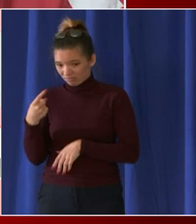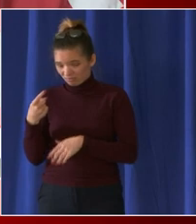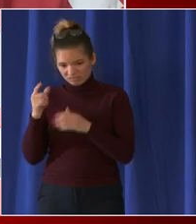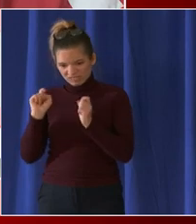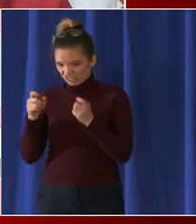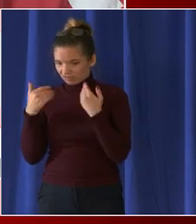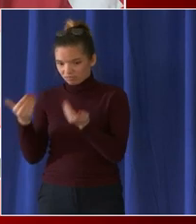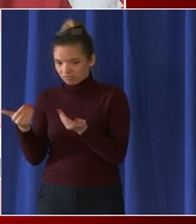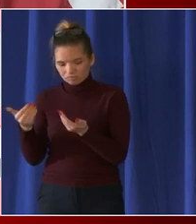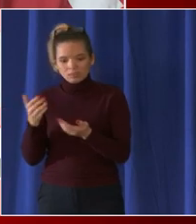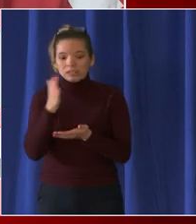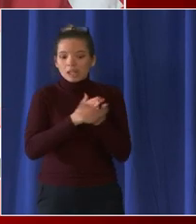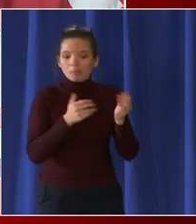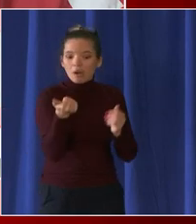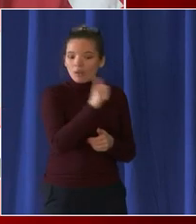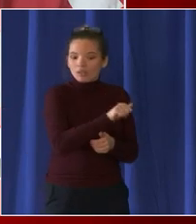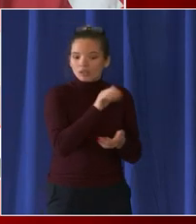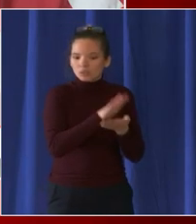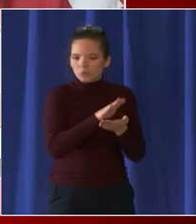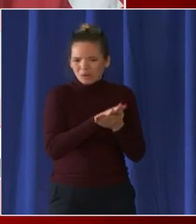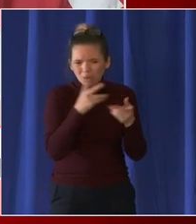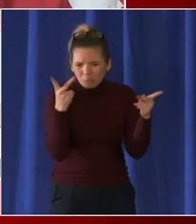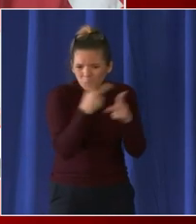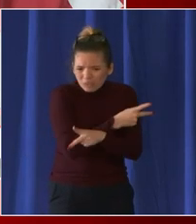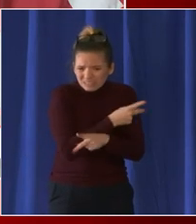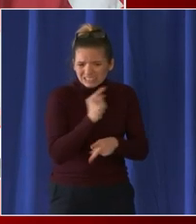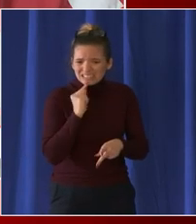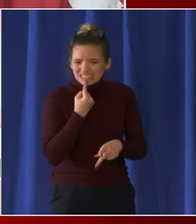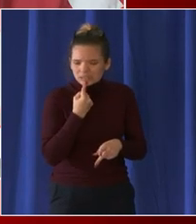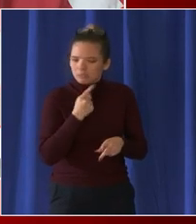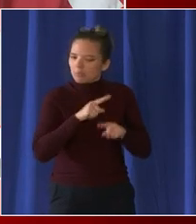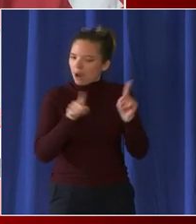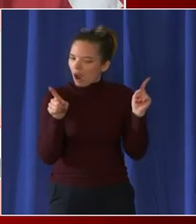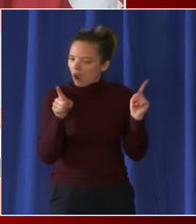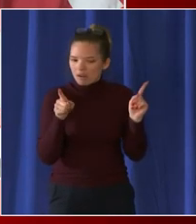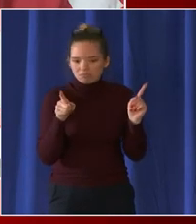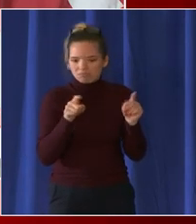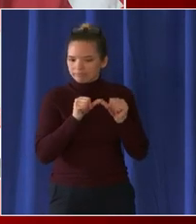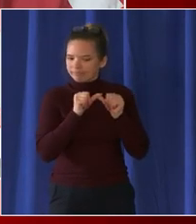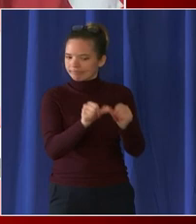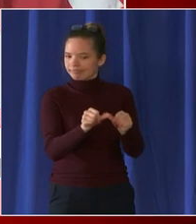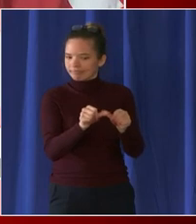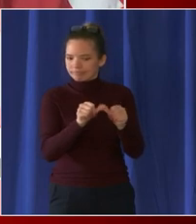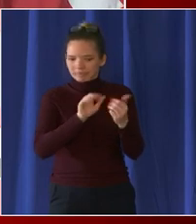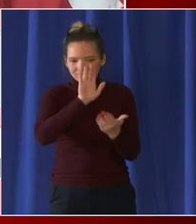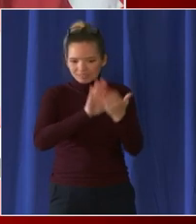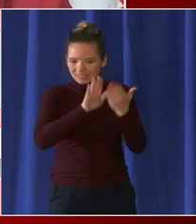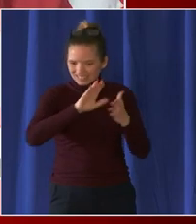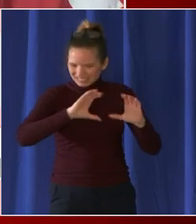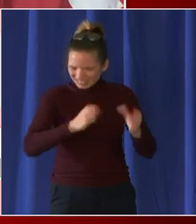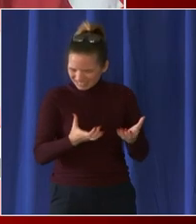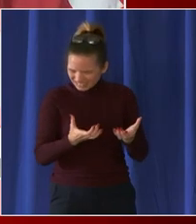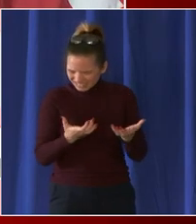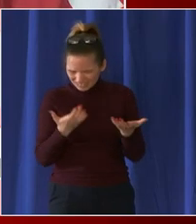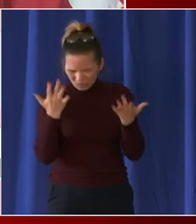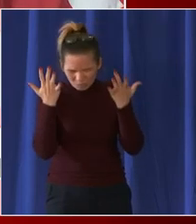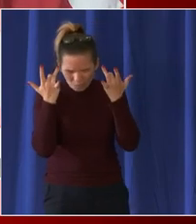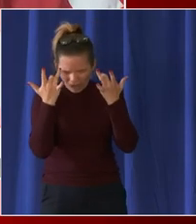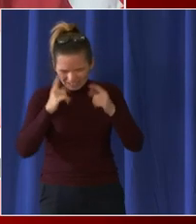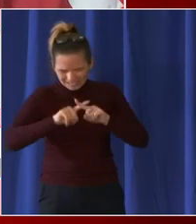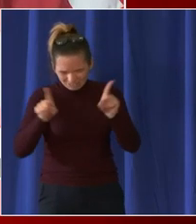it depends on if the school can operate okay and so that depends on the availability of the adults to